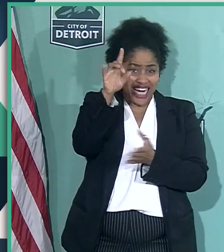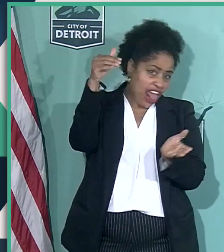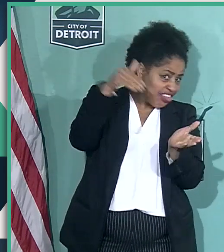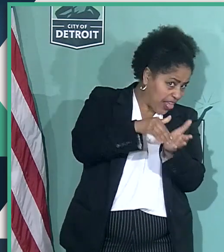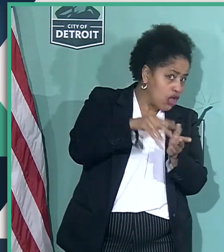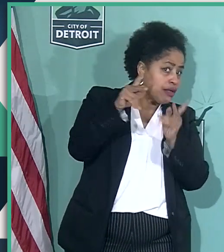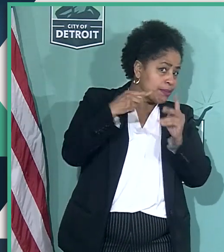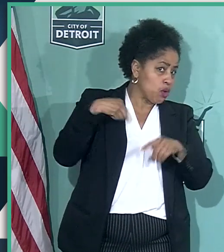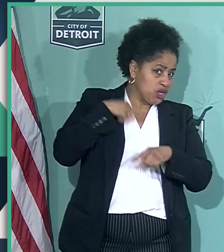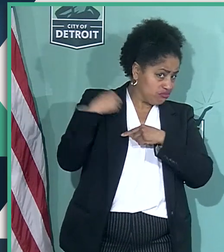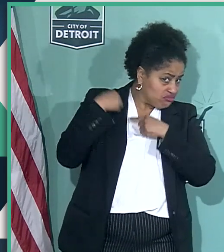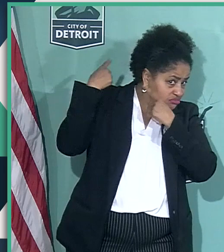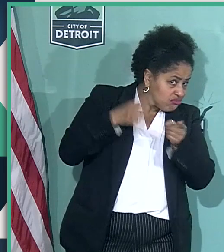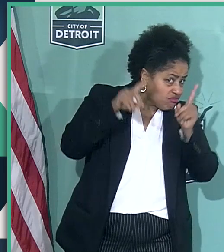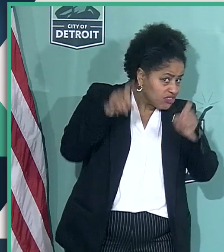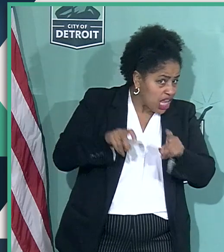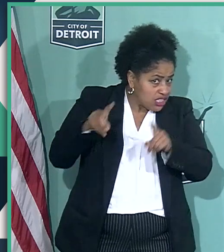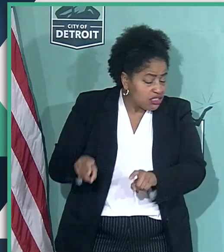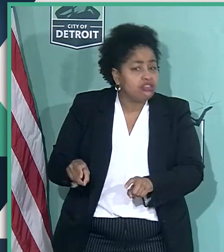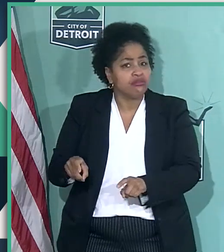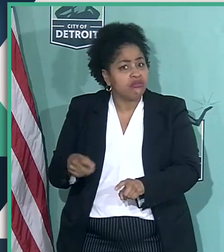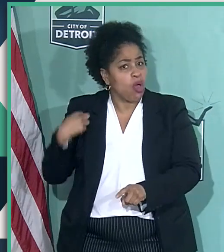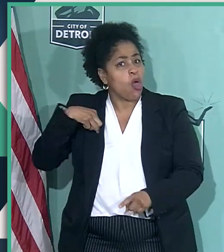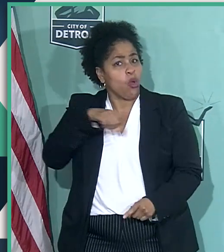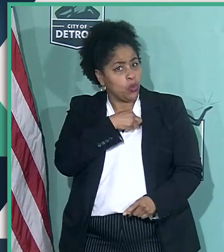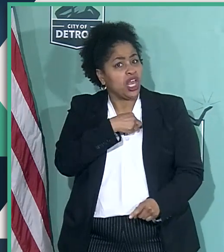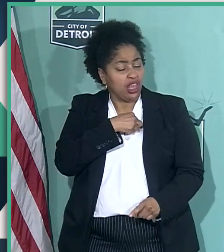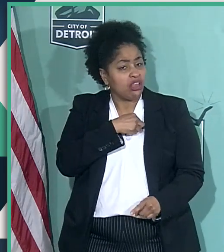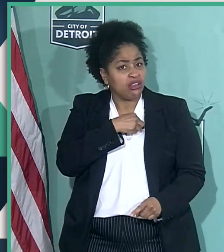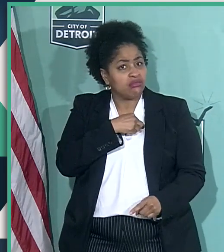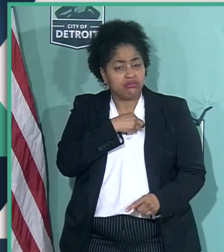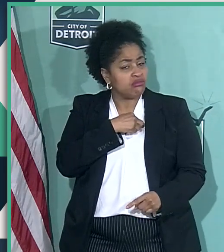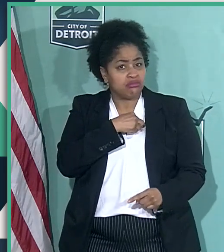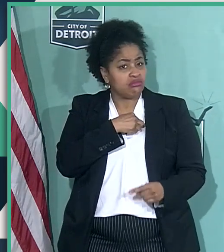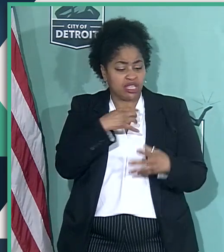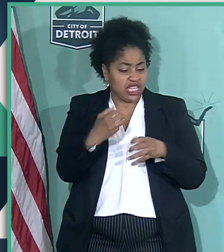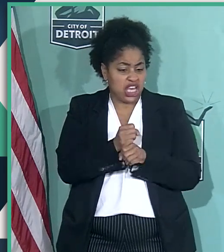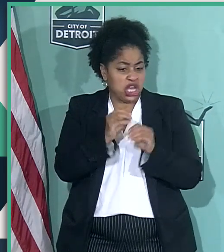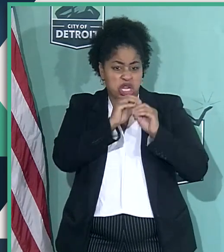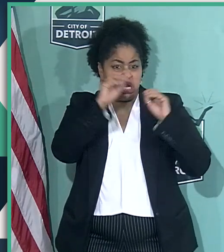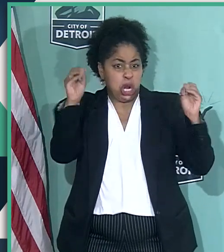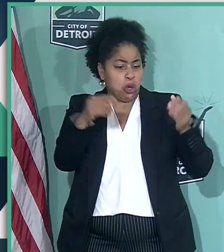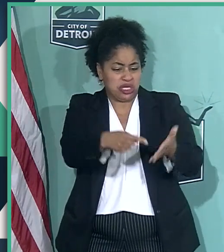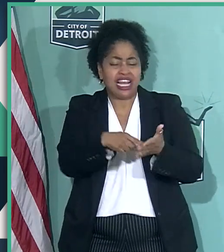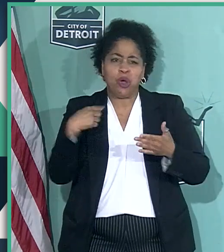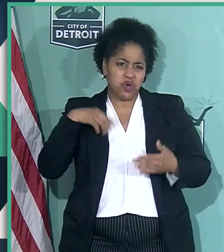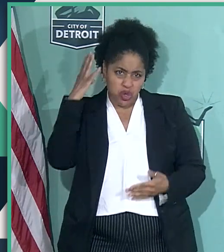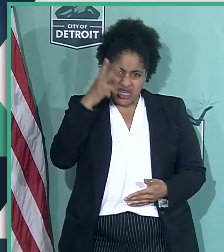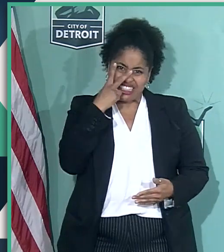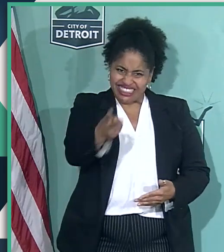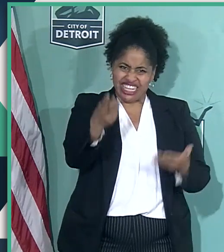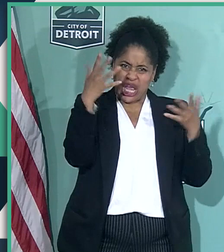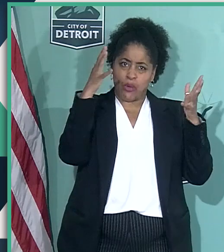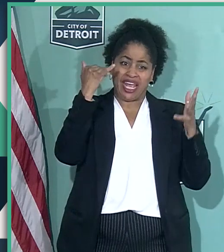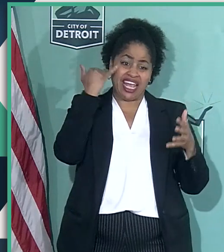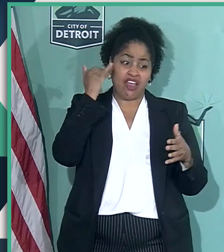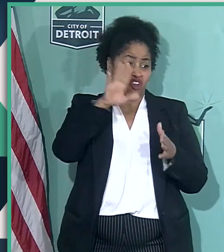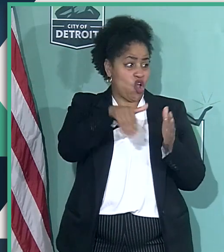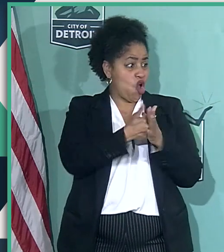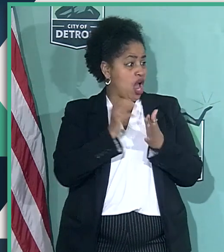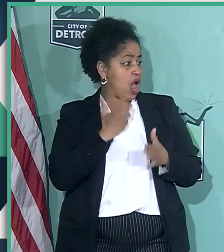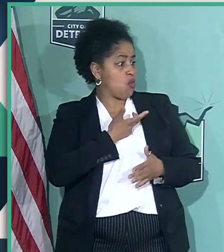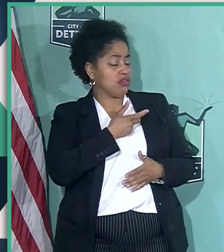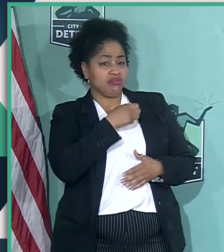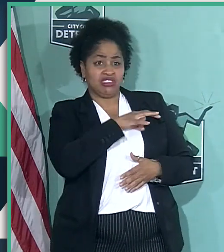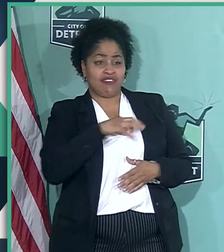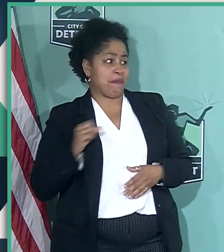have tested, we are getting no indication. We would know by now. With all of our employees who went